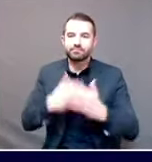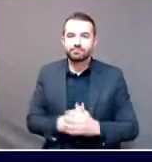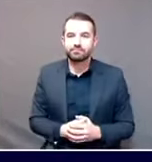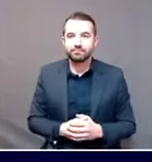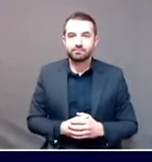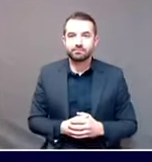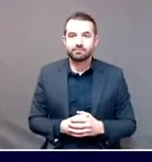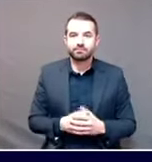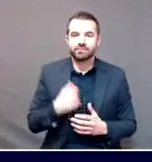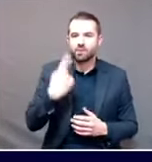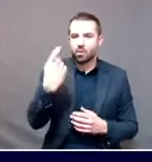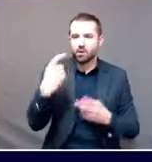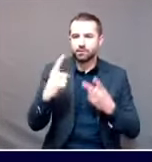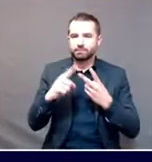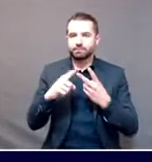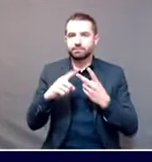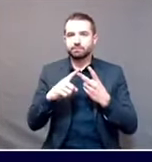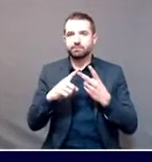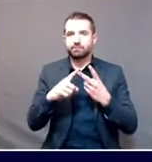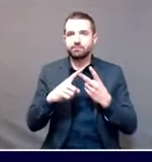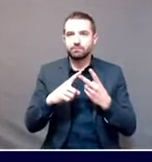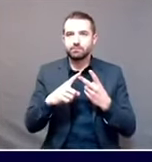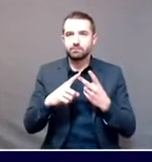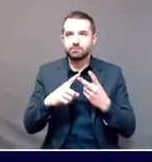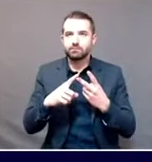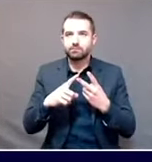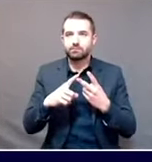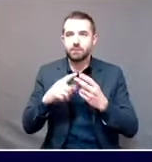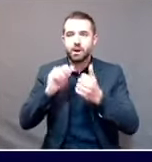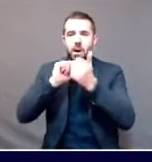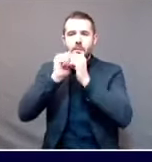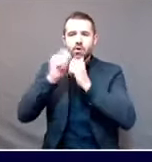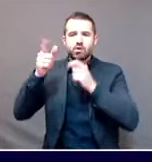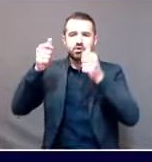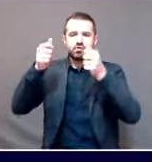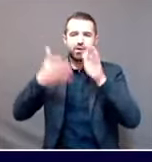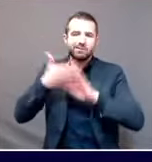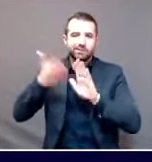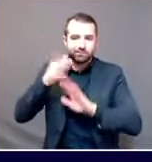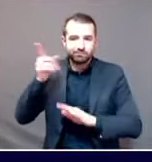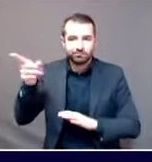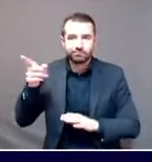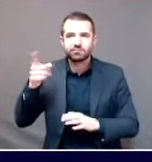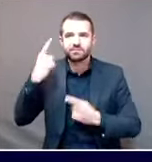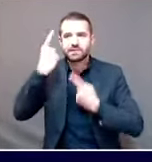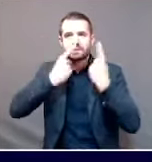could tell us if Monday is still a go for high school winter sports to begin in Maine.